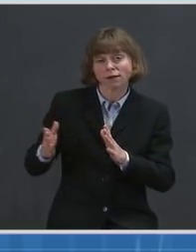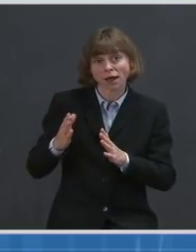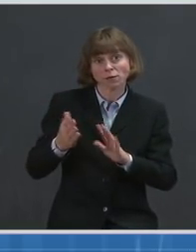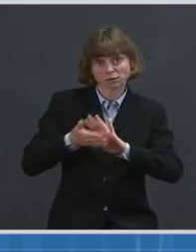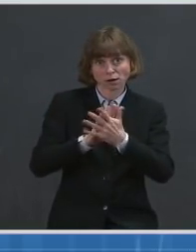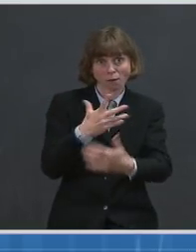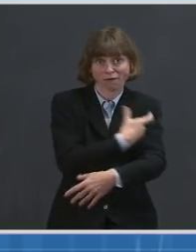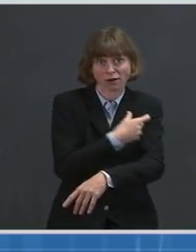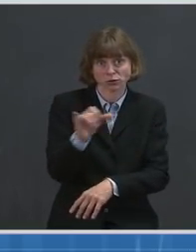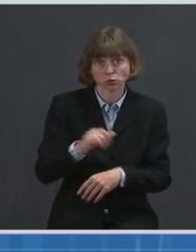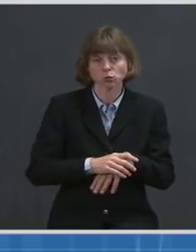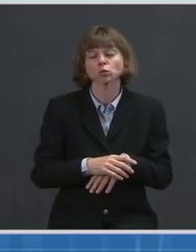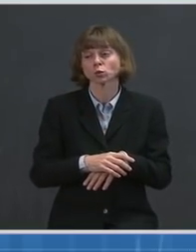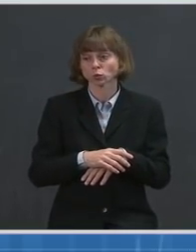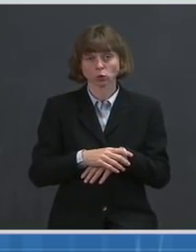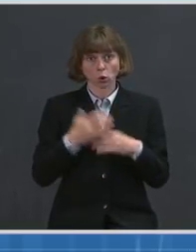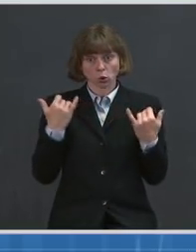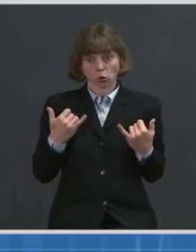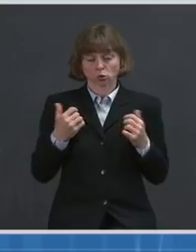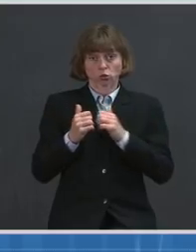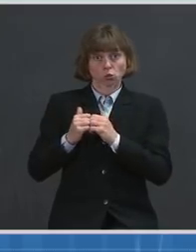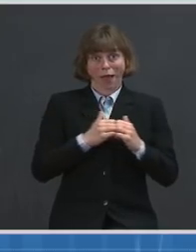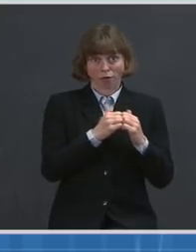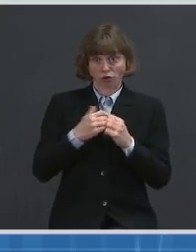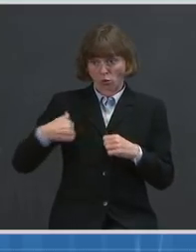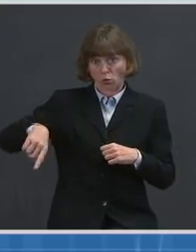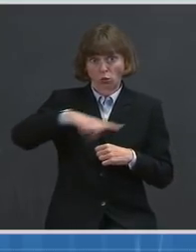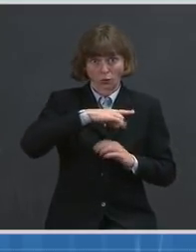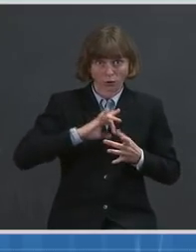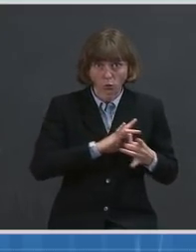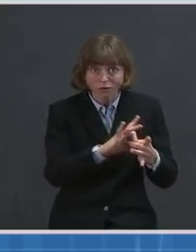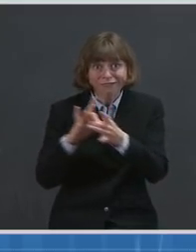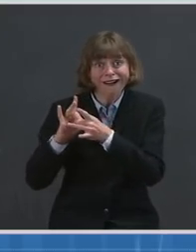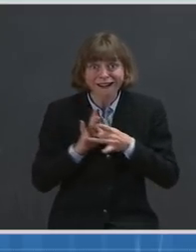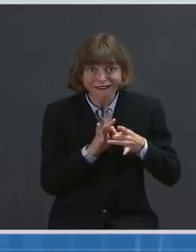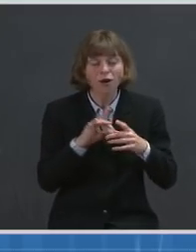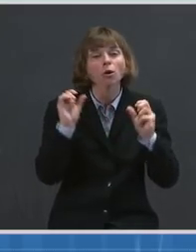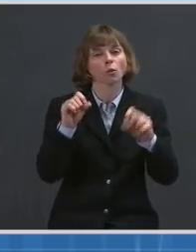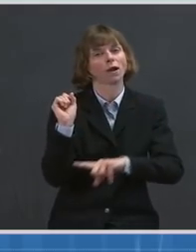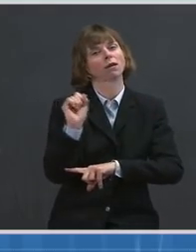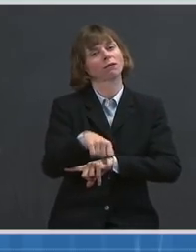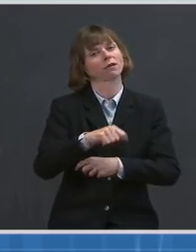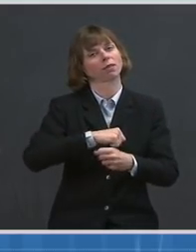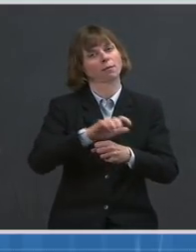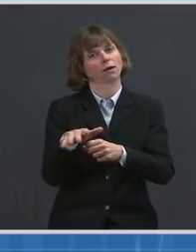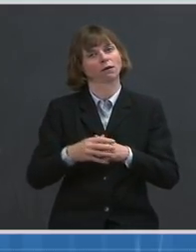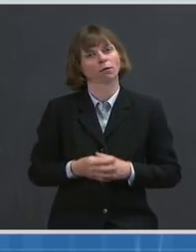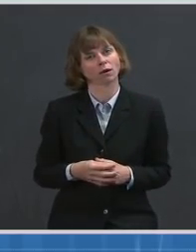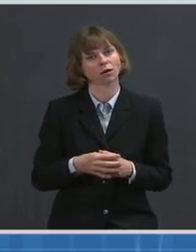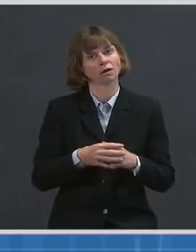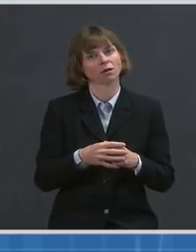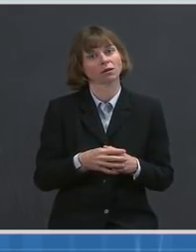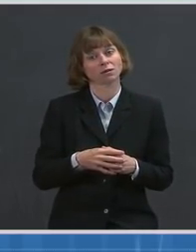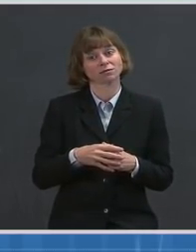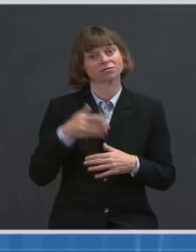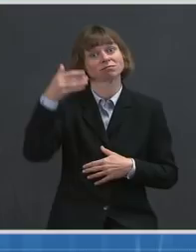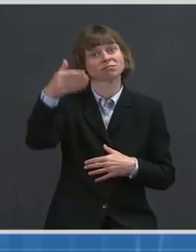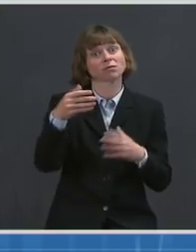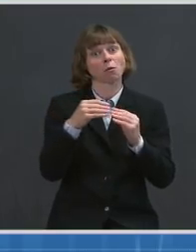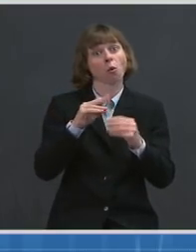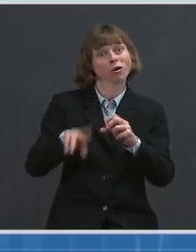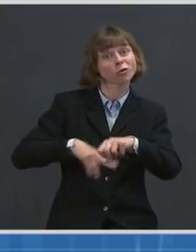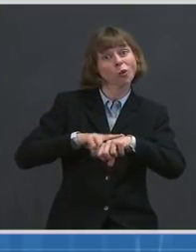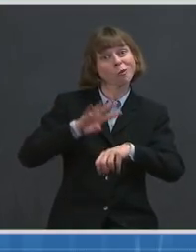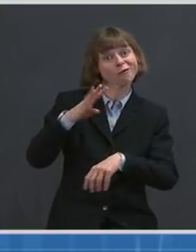Together, unified, we can defeat this pandemic. And we can all celebrate a more normal Fourth of July with our